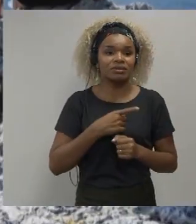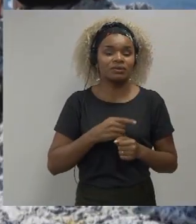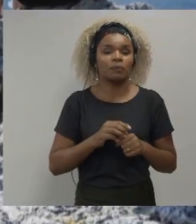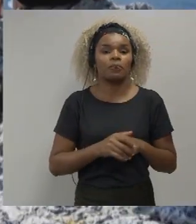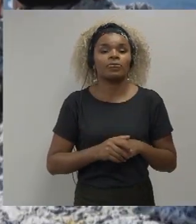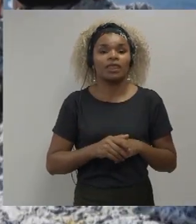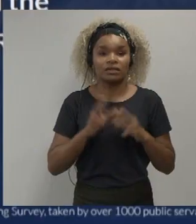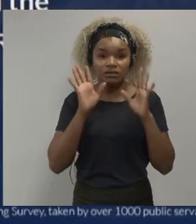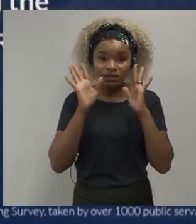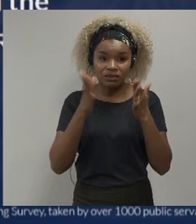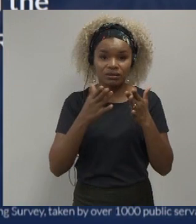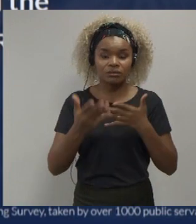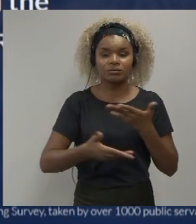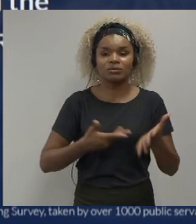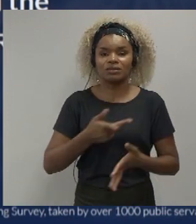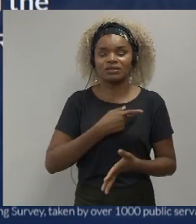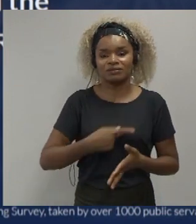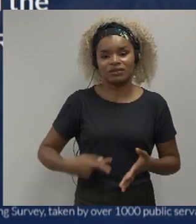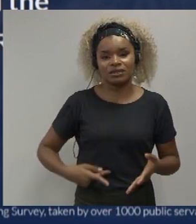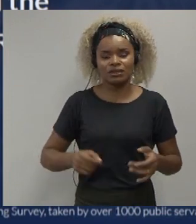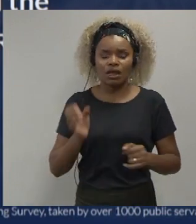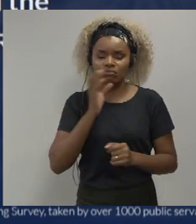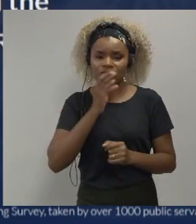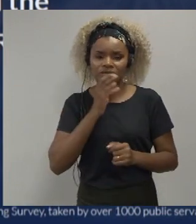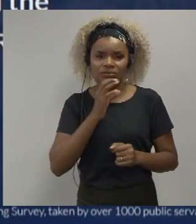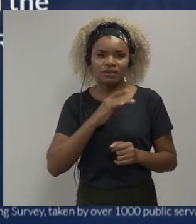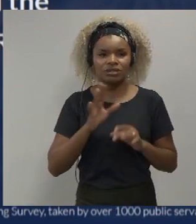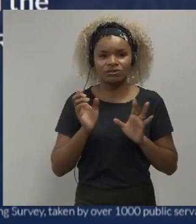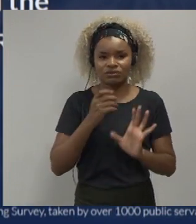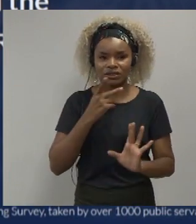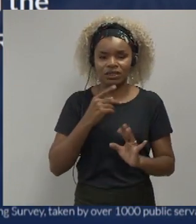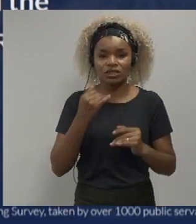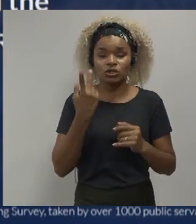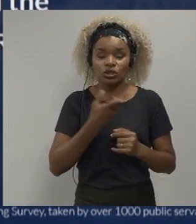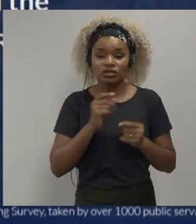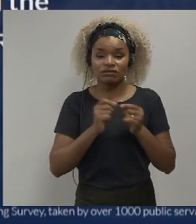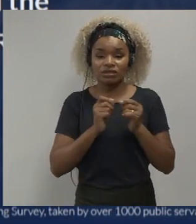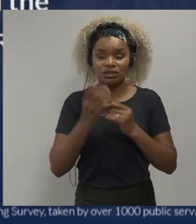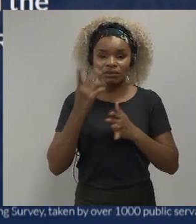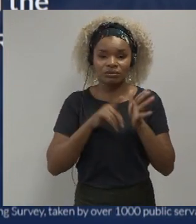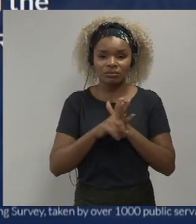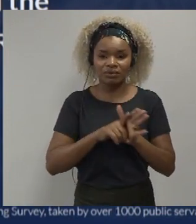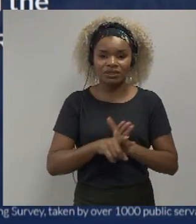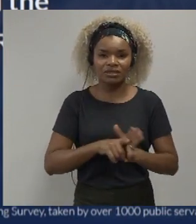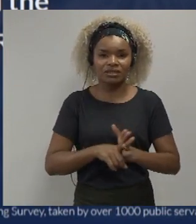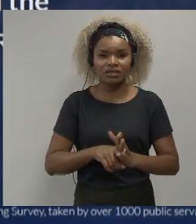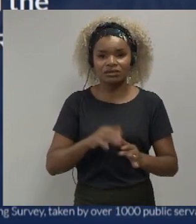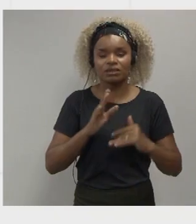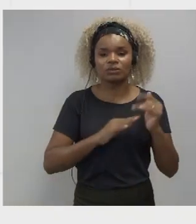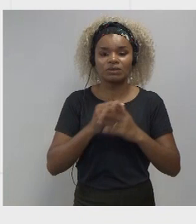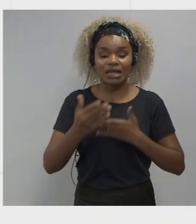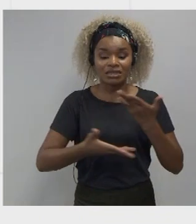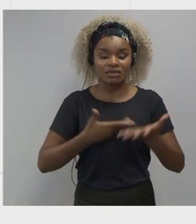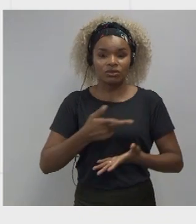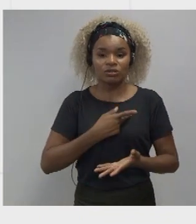very briefly we did a survey of public servants around the world and how they learn